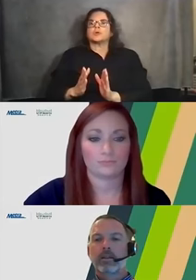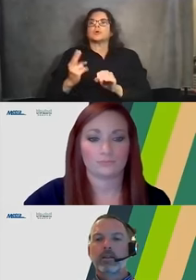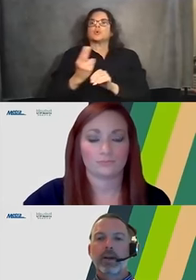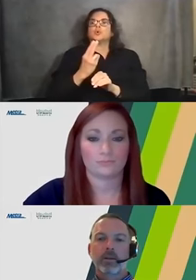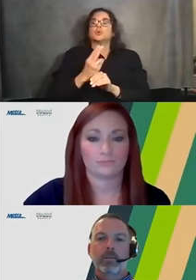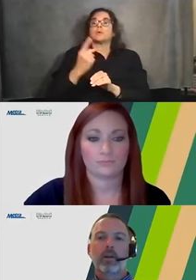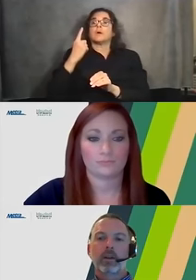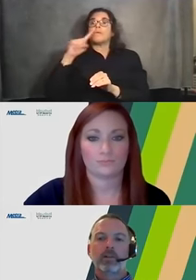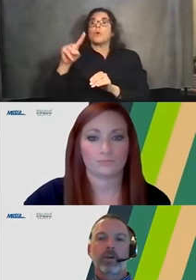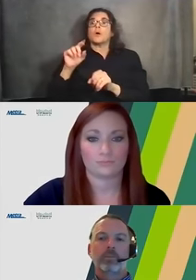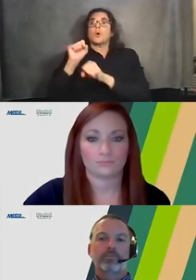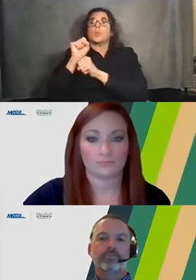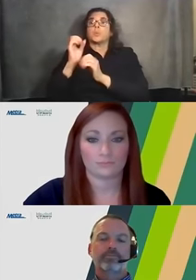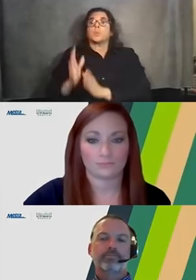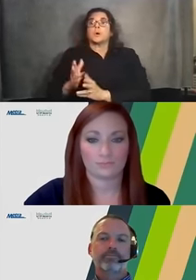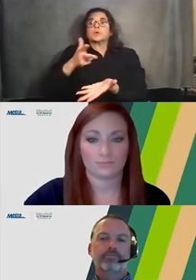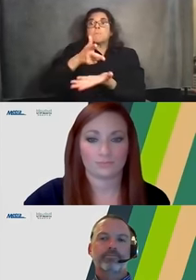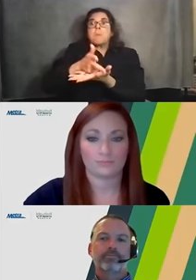that impact on parking as well.